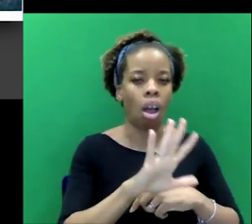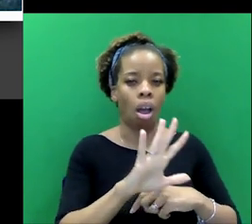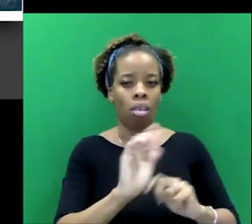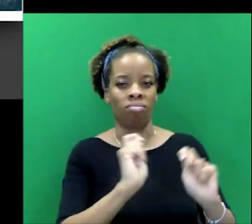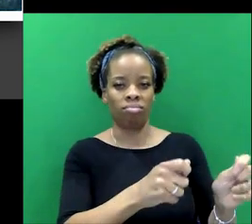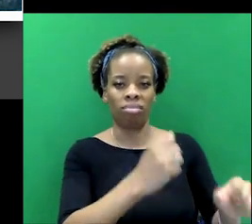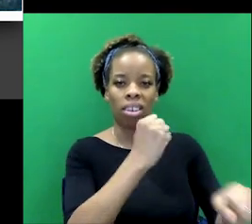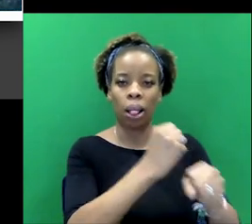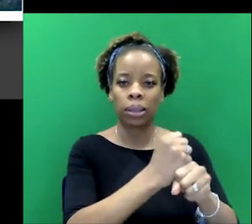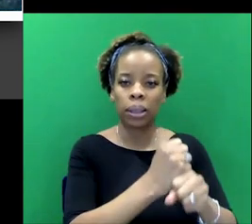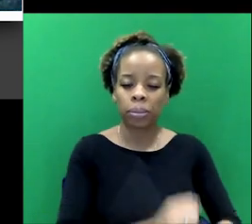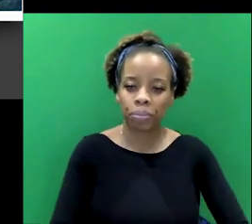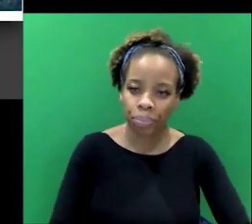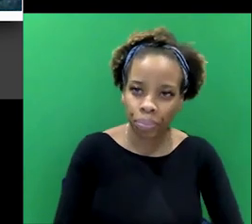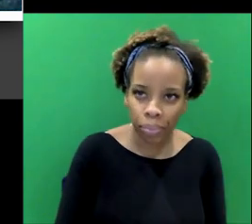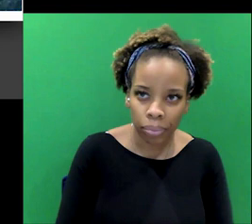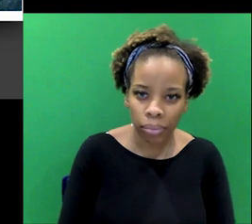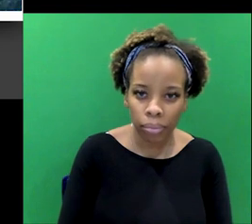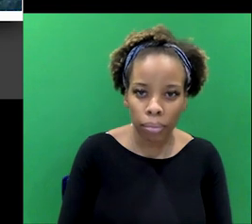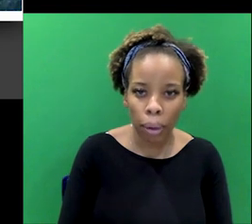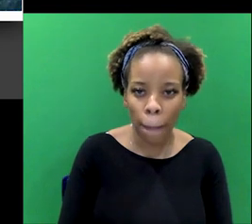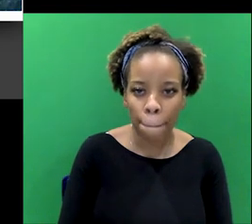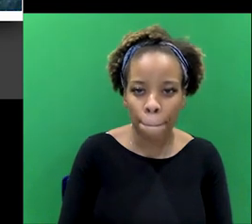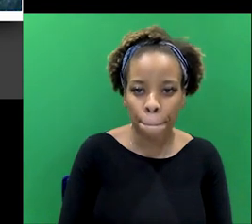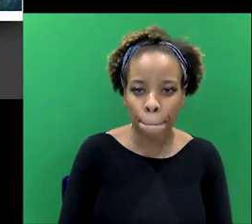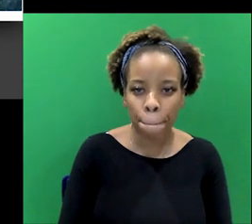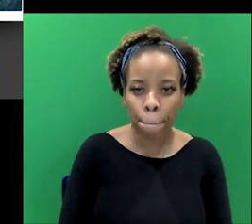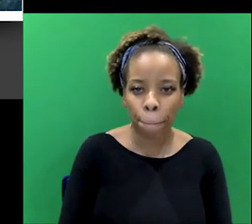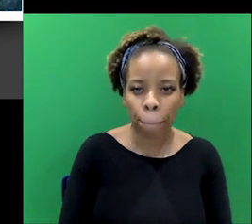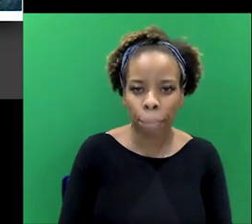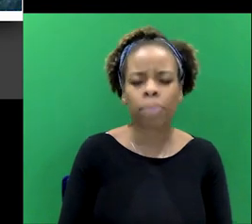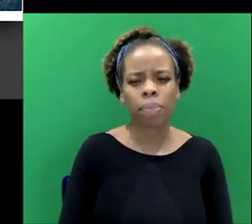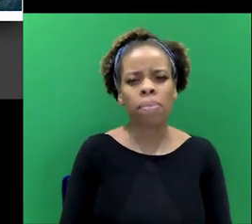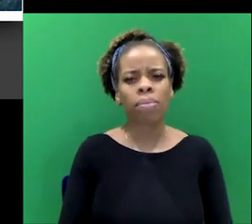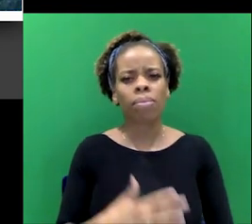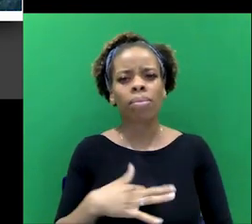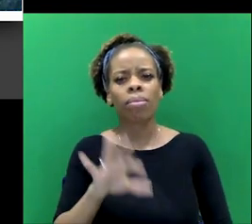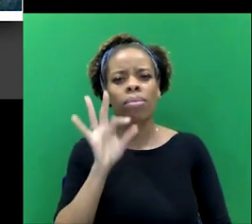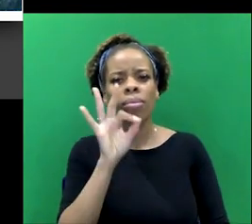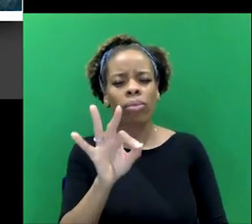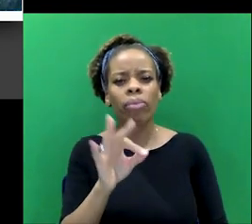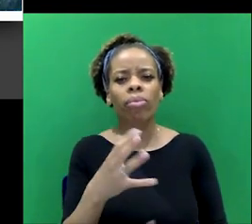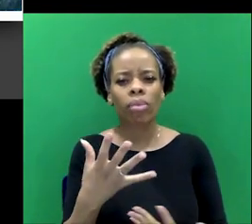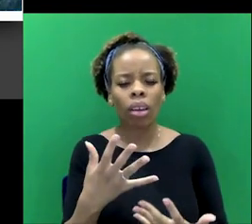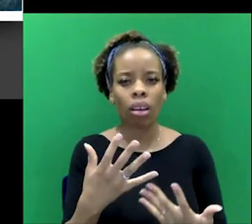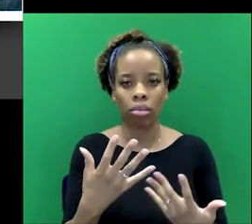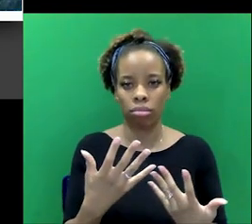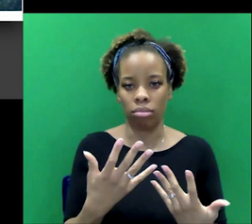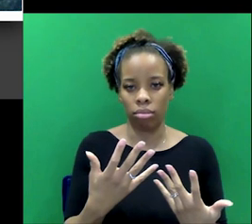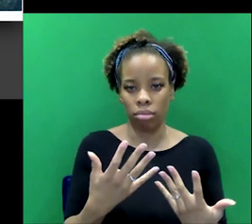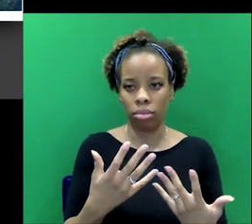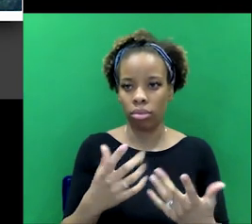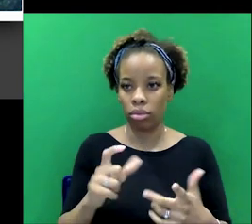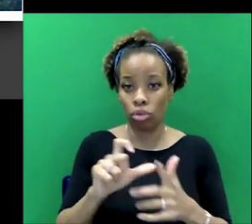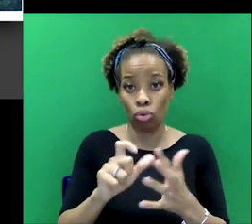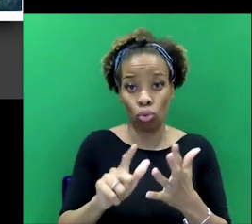did it. Claire, can we put that idea into the context of the, of the popular fiction of the moment at which Doyle